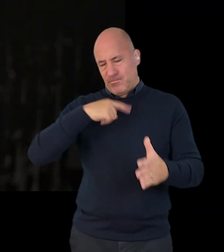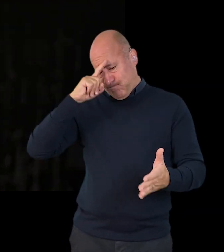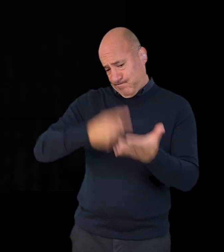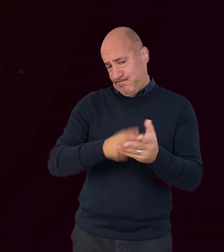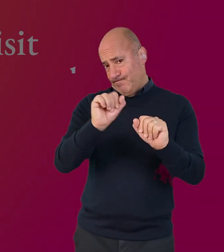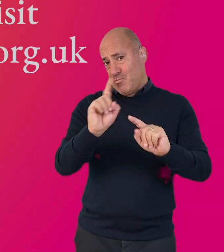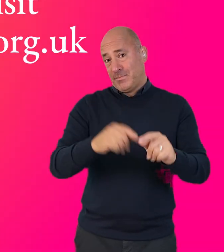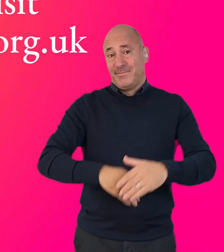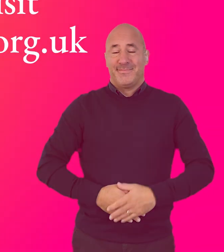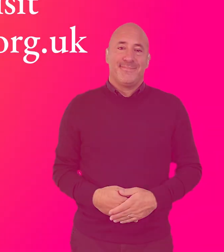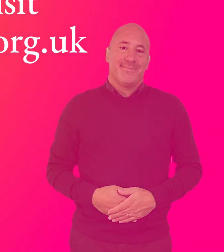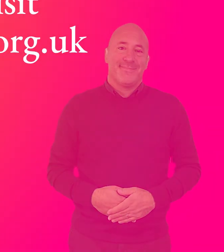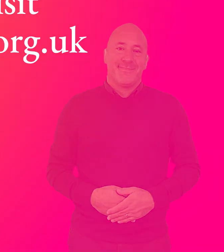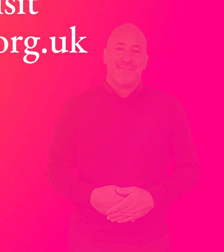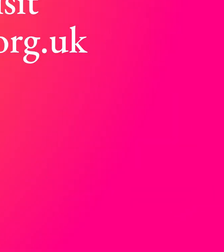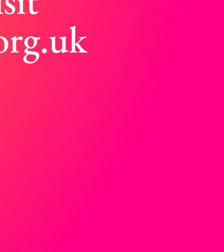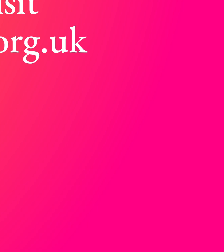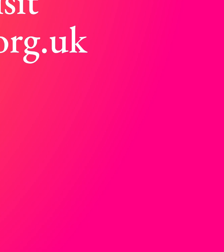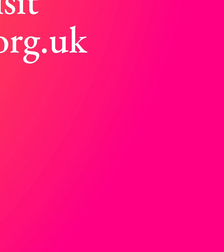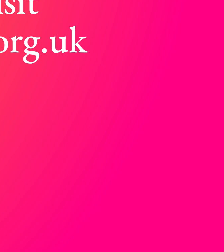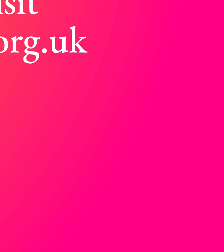your case. you